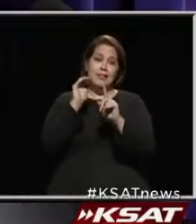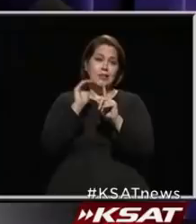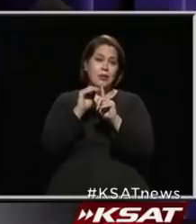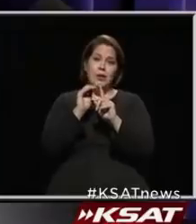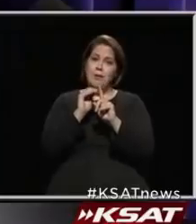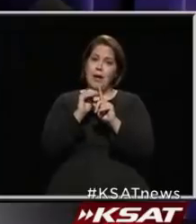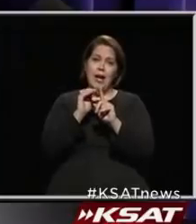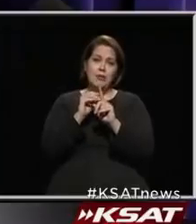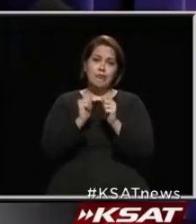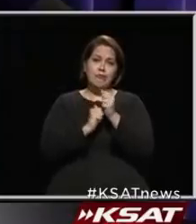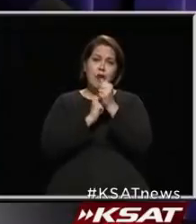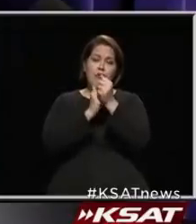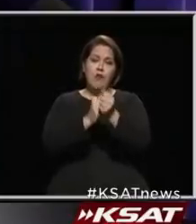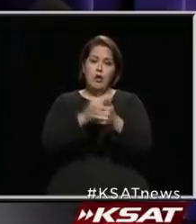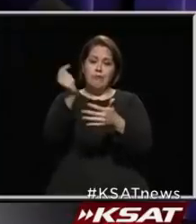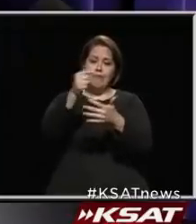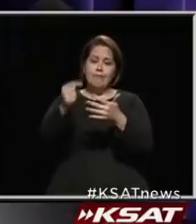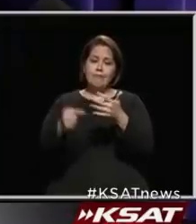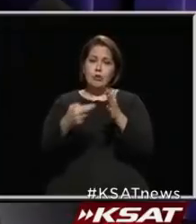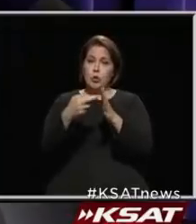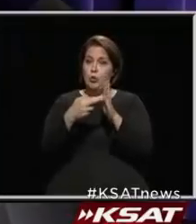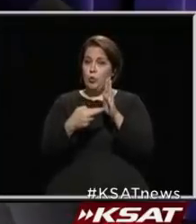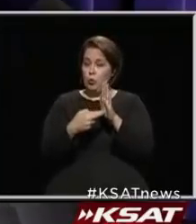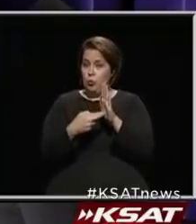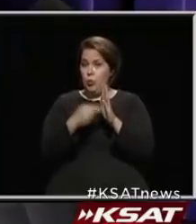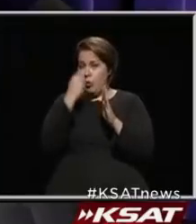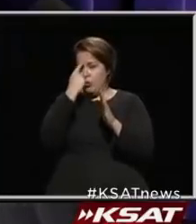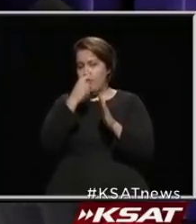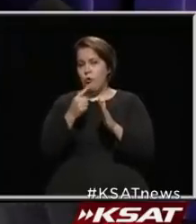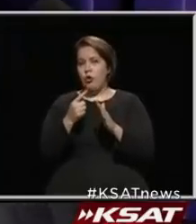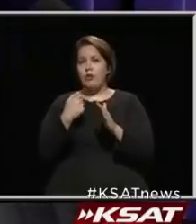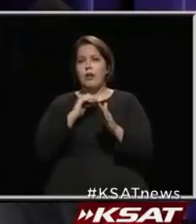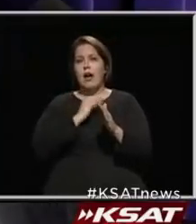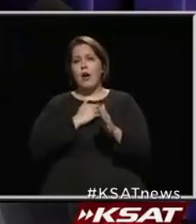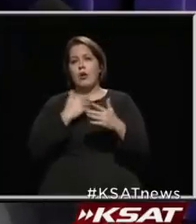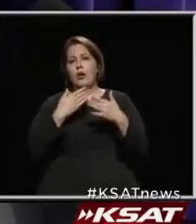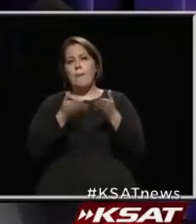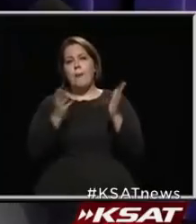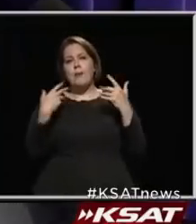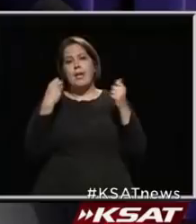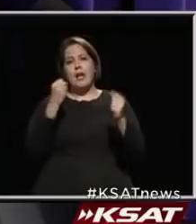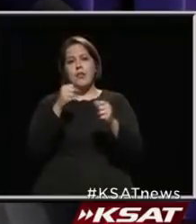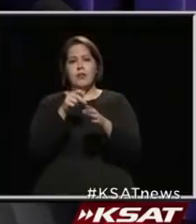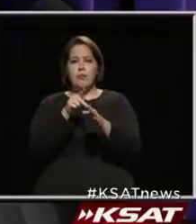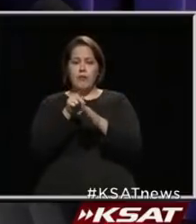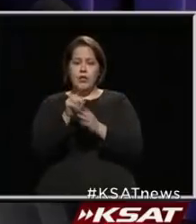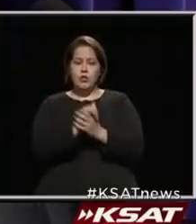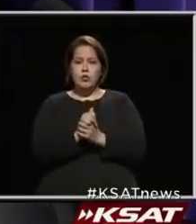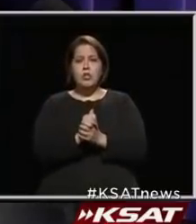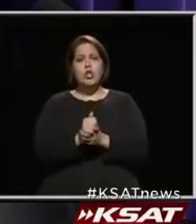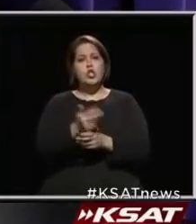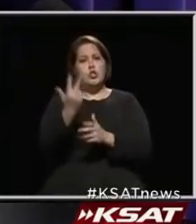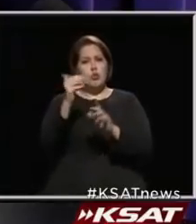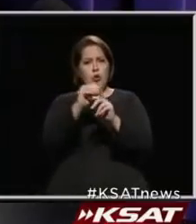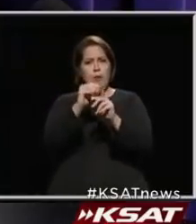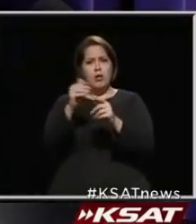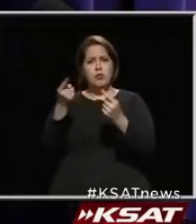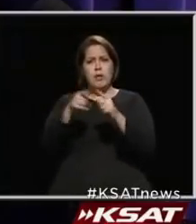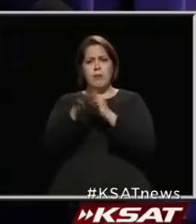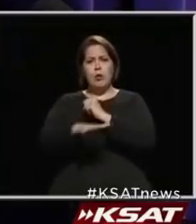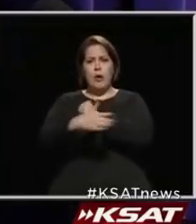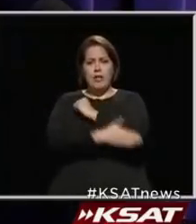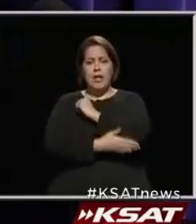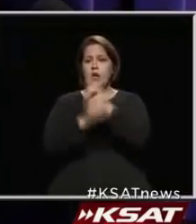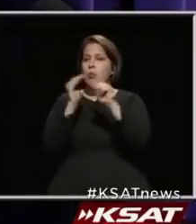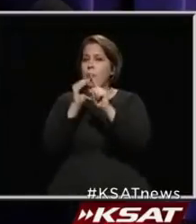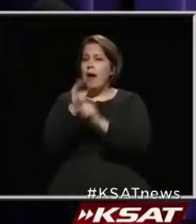follow the guidance of our public health professionals. Three quick reminders in terms of what's happening countywide. A reminder to get